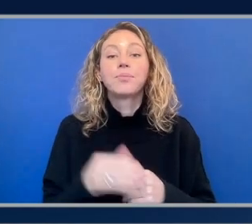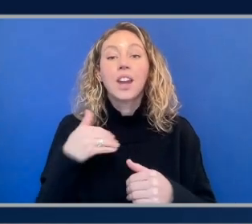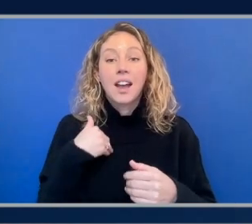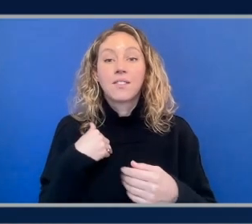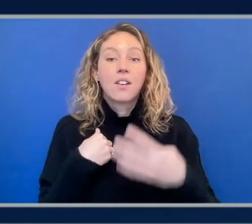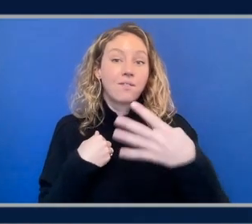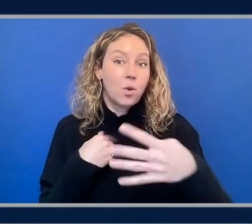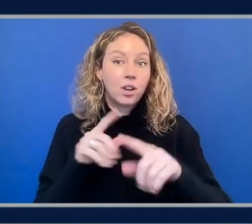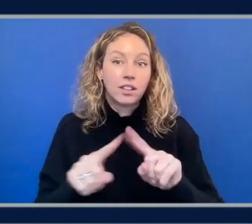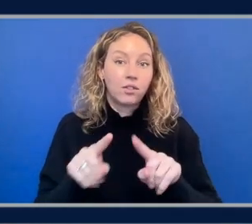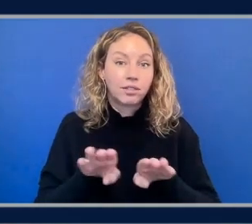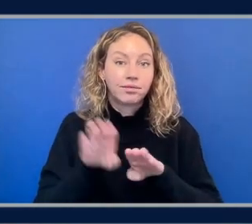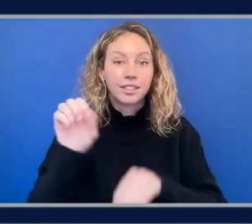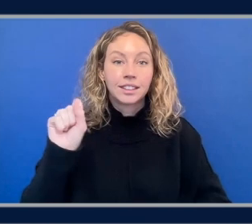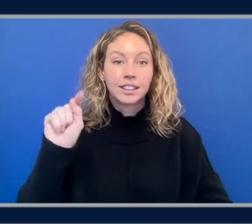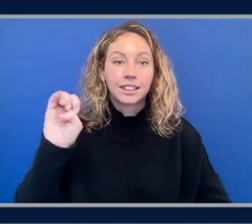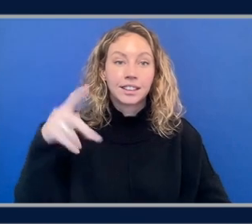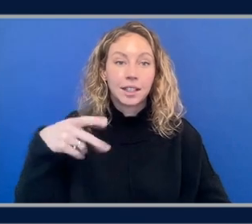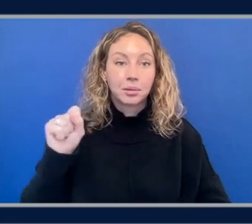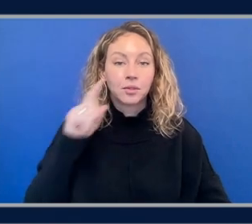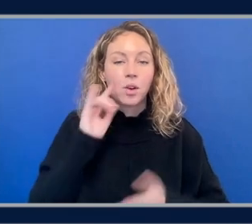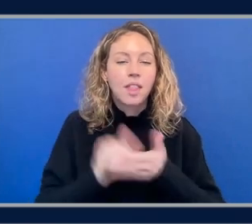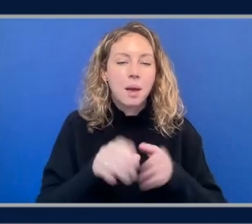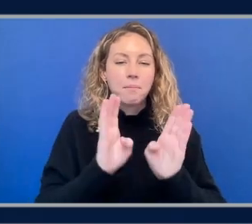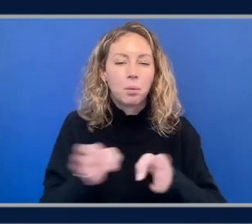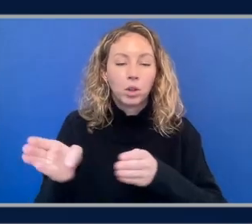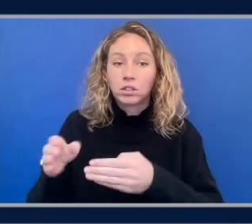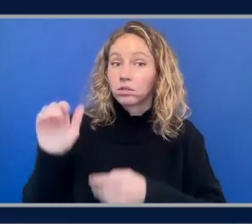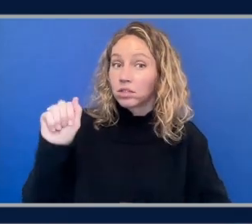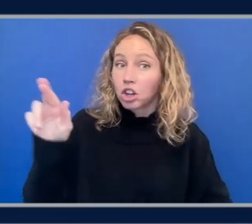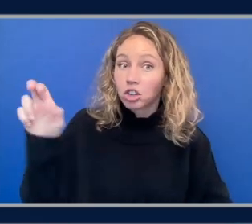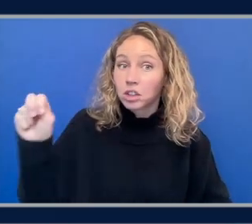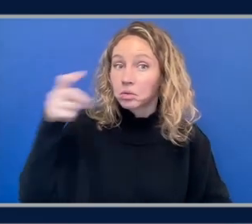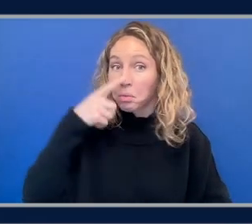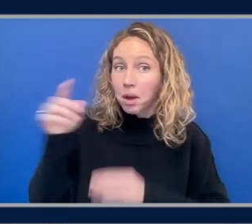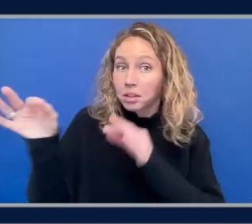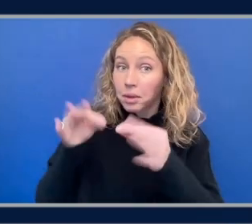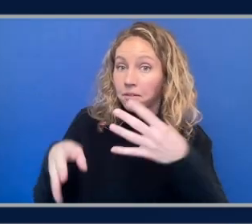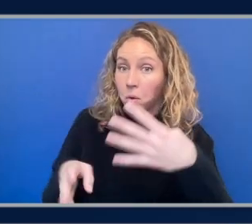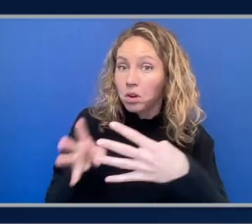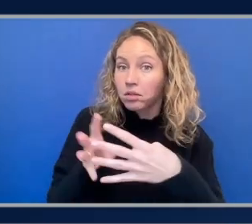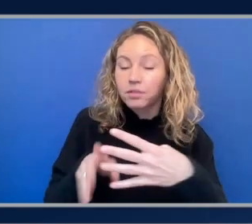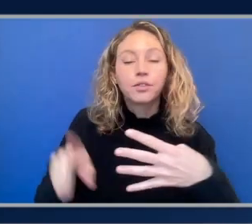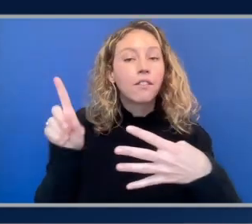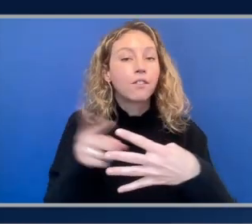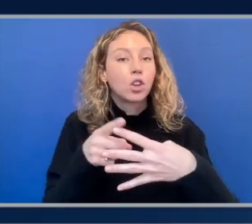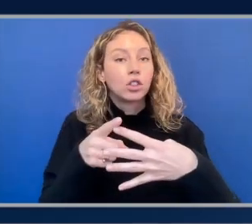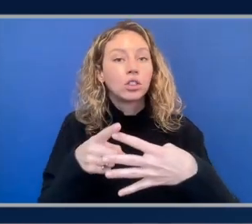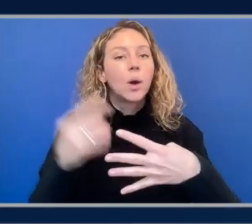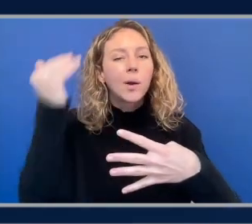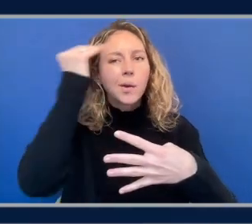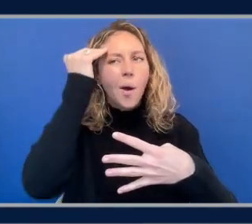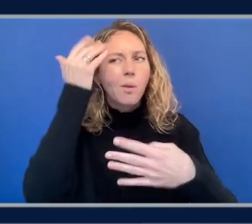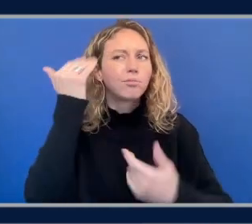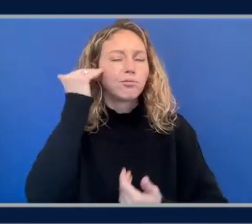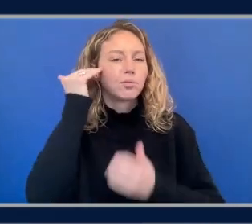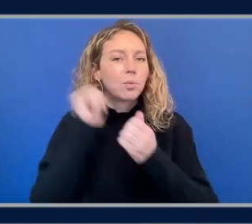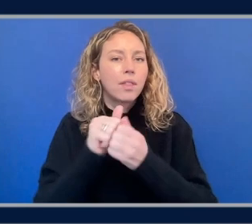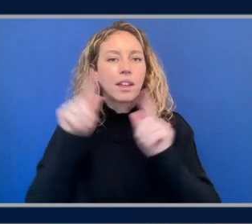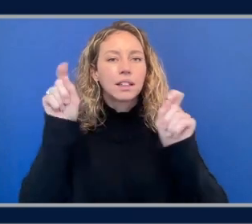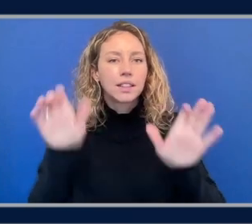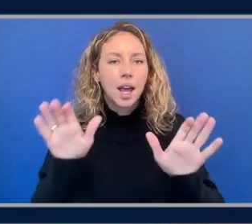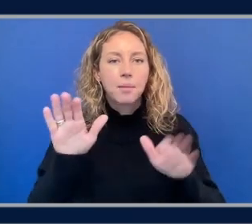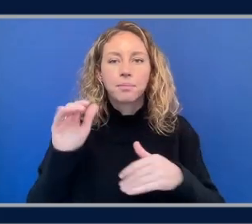steps to the preparation, Aaron. So would you like to walk us through the four steps? Sure. Step number one, get to know the exam and the exam style